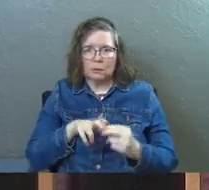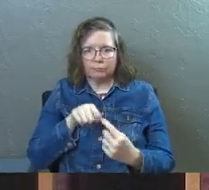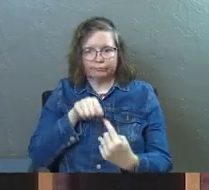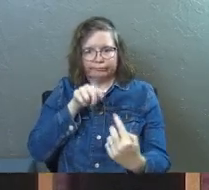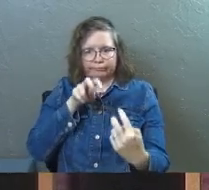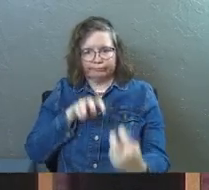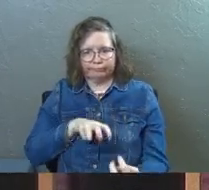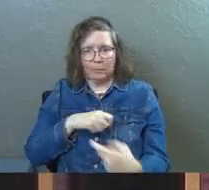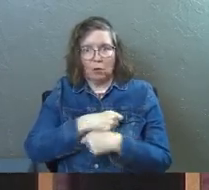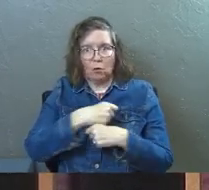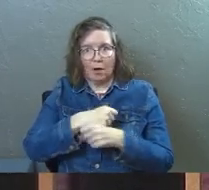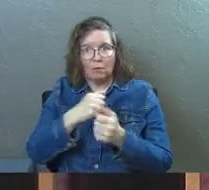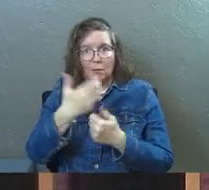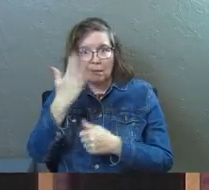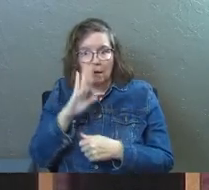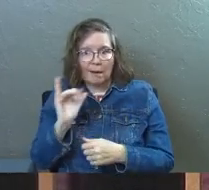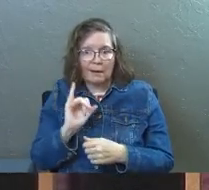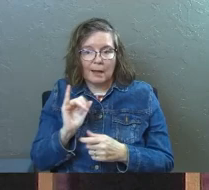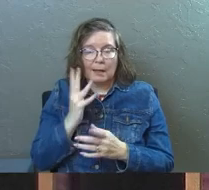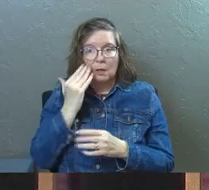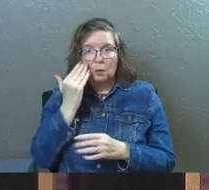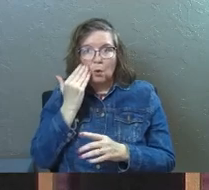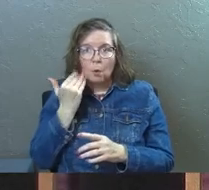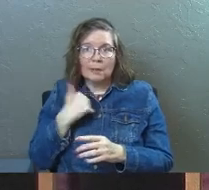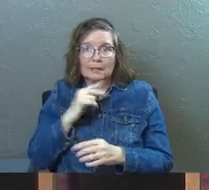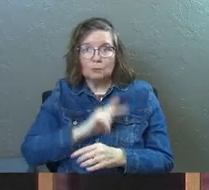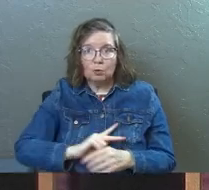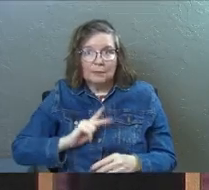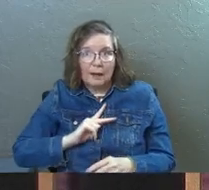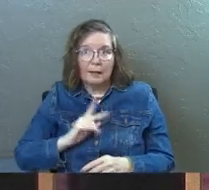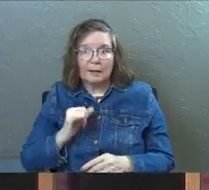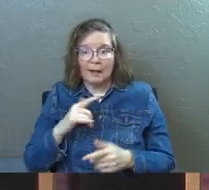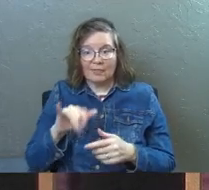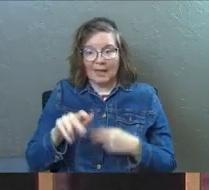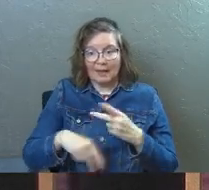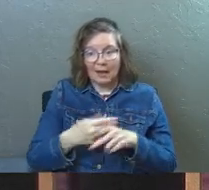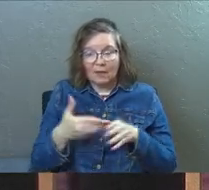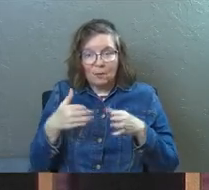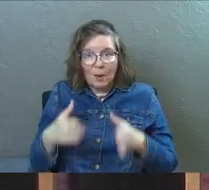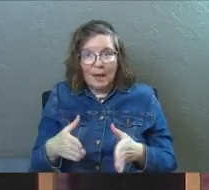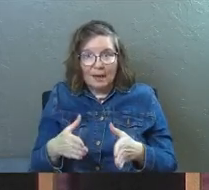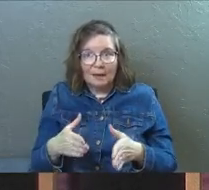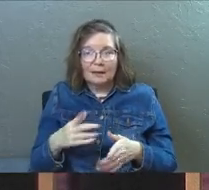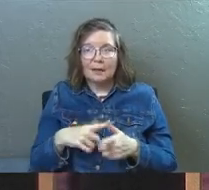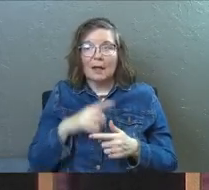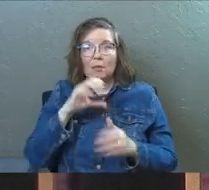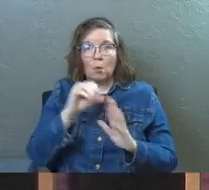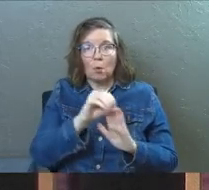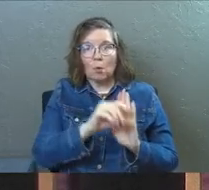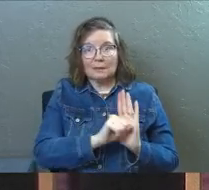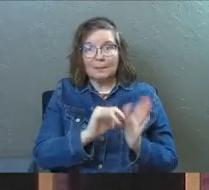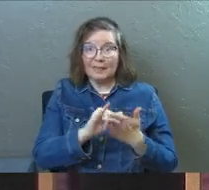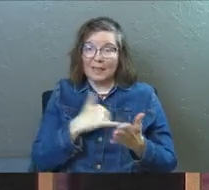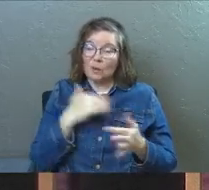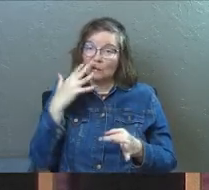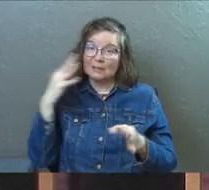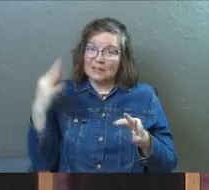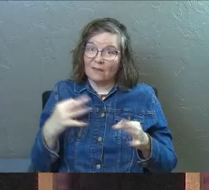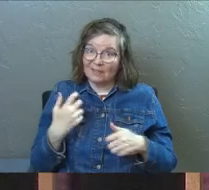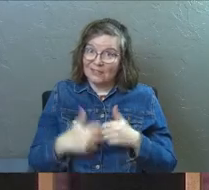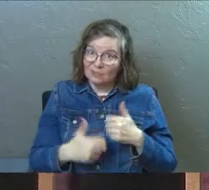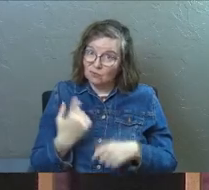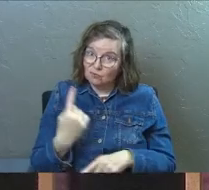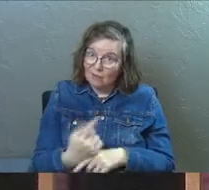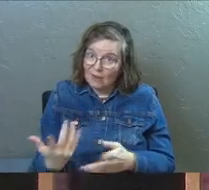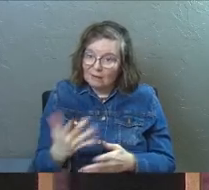across, you know, a cup of coffee with God and, like, get to know his personality in that kind of a way, and in the Old Testament, that was definitely an